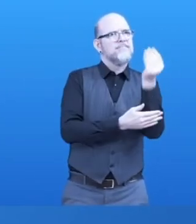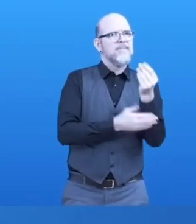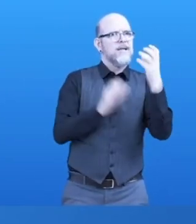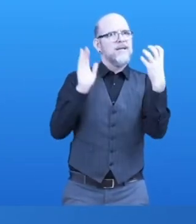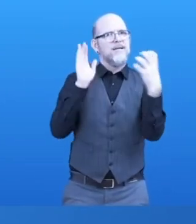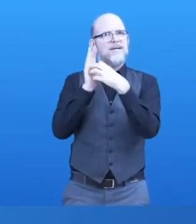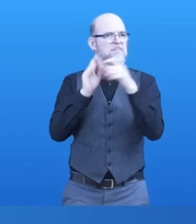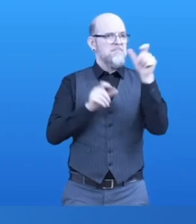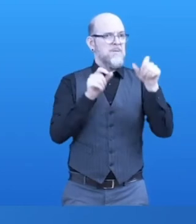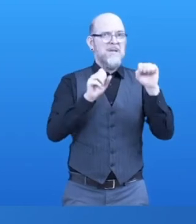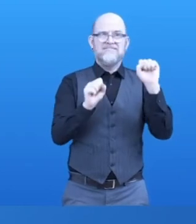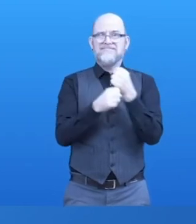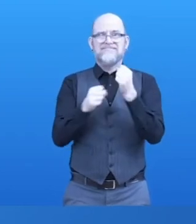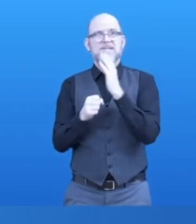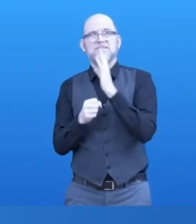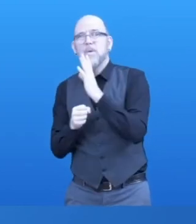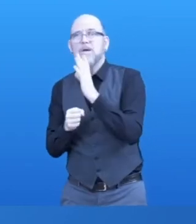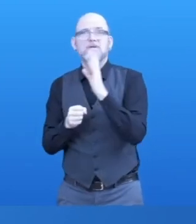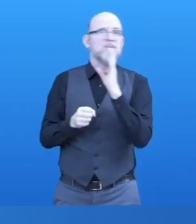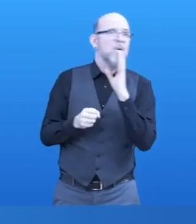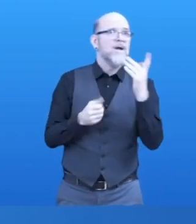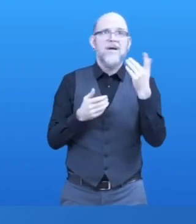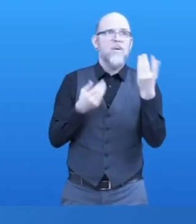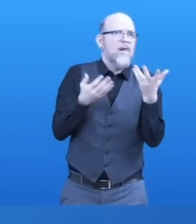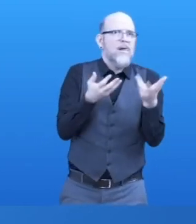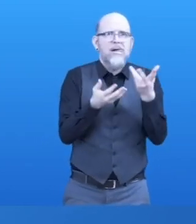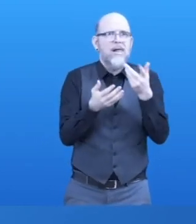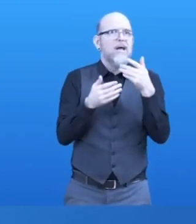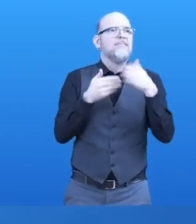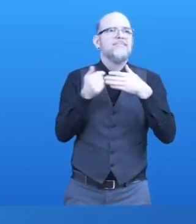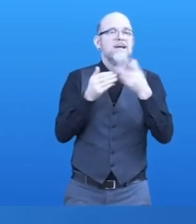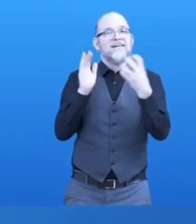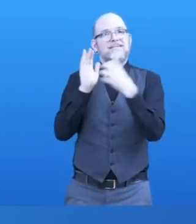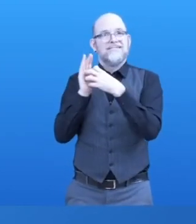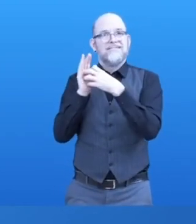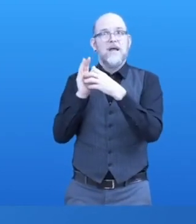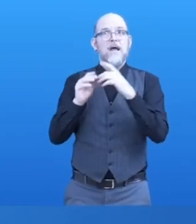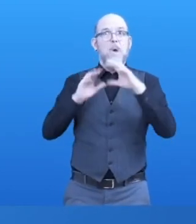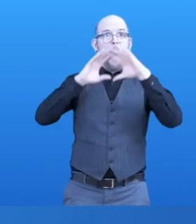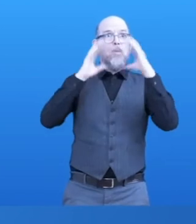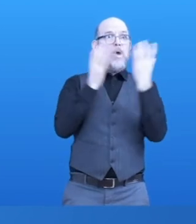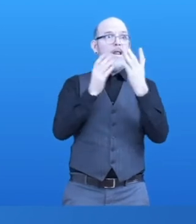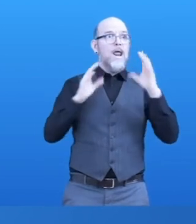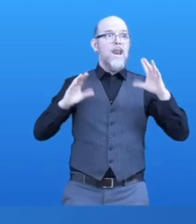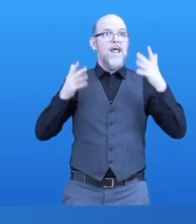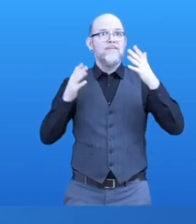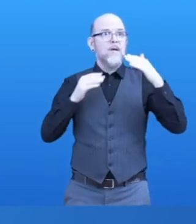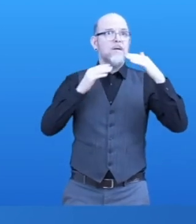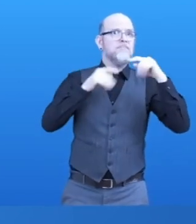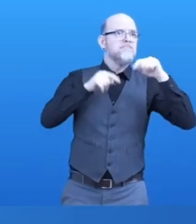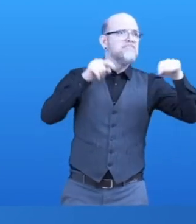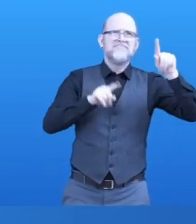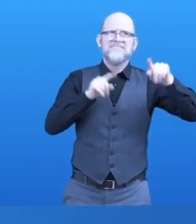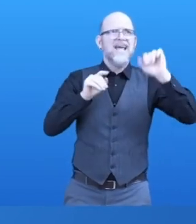speech or communication. Regardless of location or geography, we want to create symbols that are